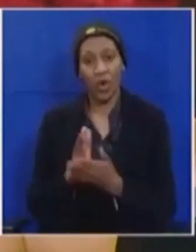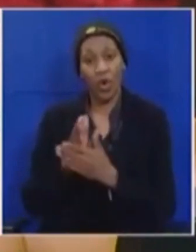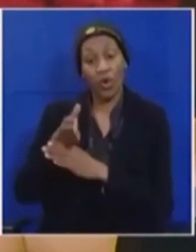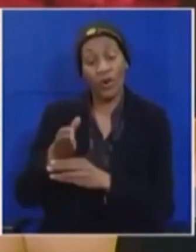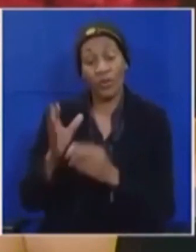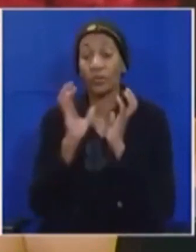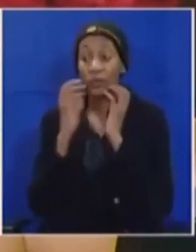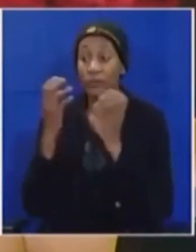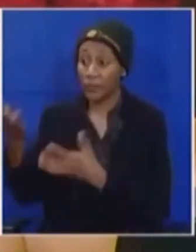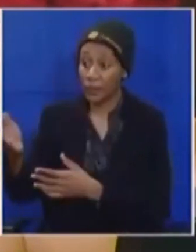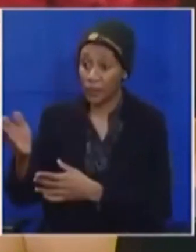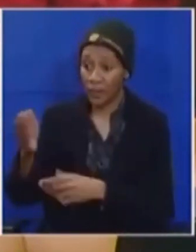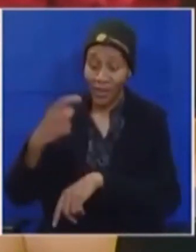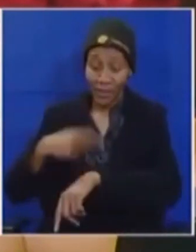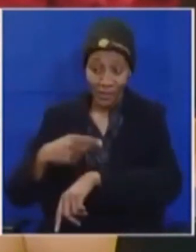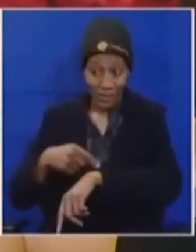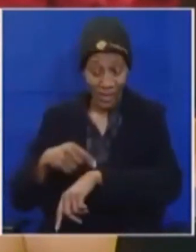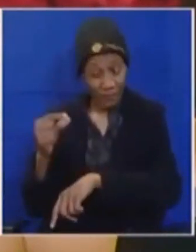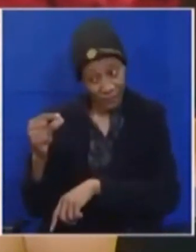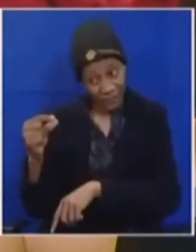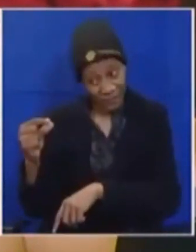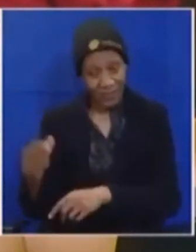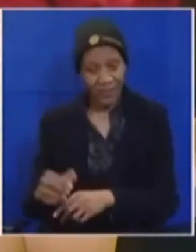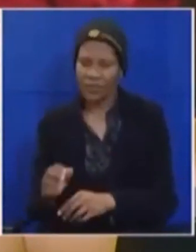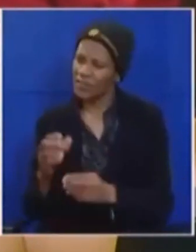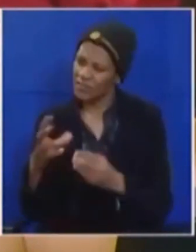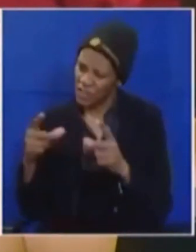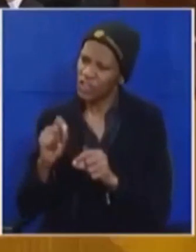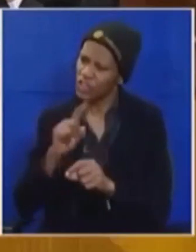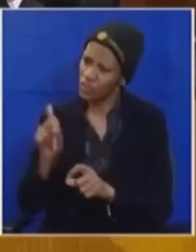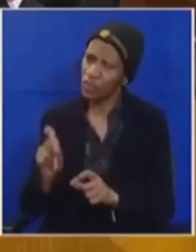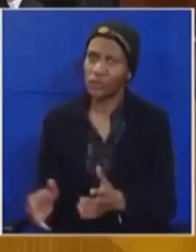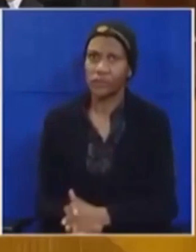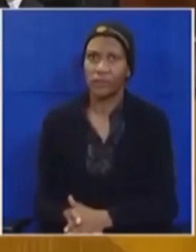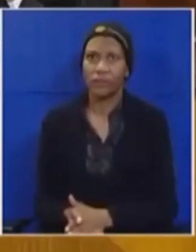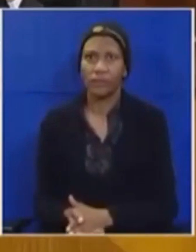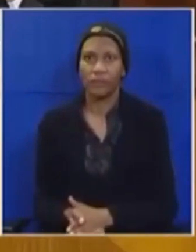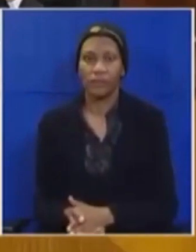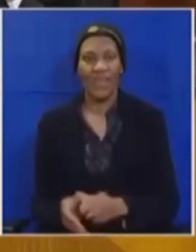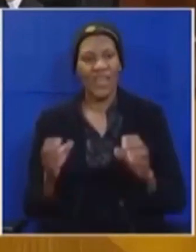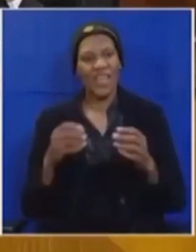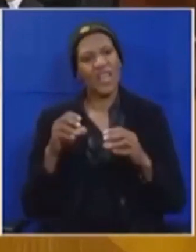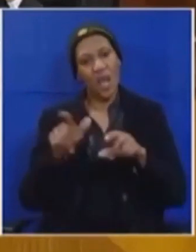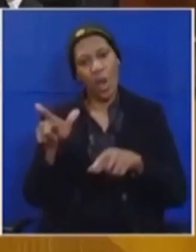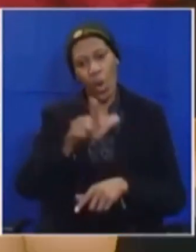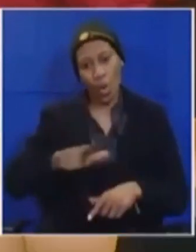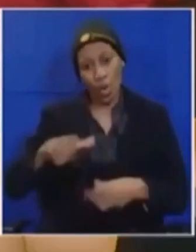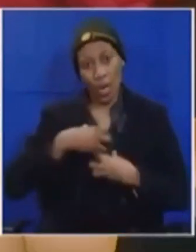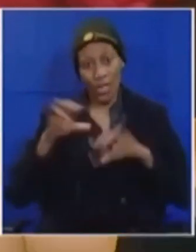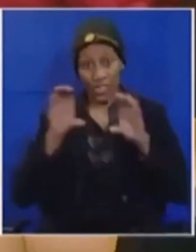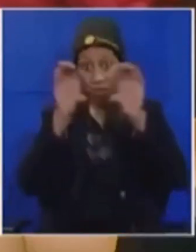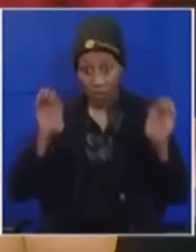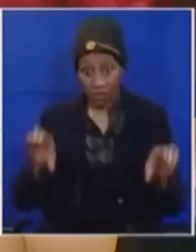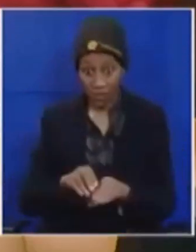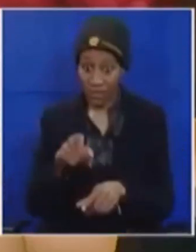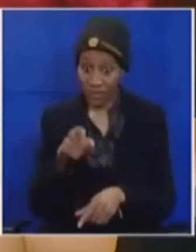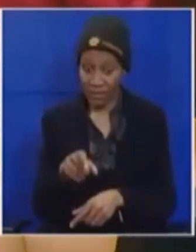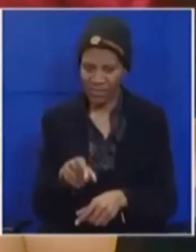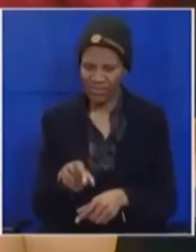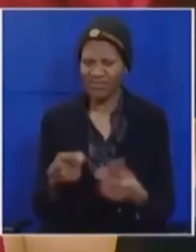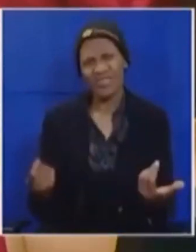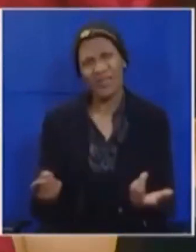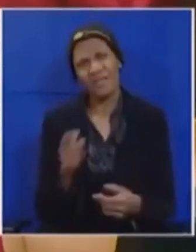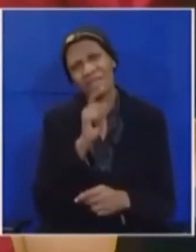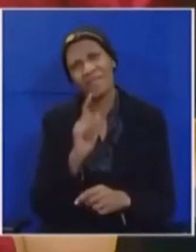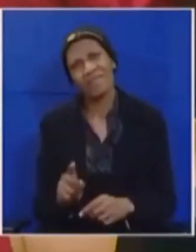time please ask your question this thing of title deeds mr president it's a setup they